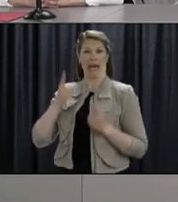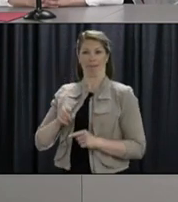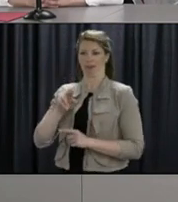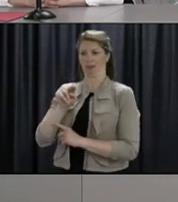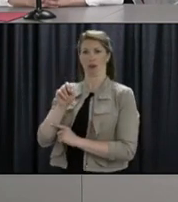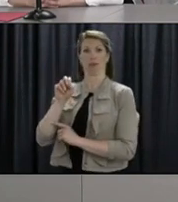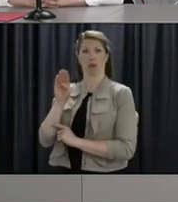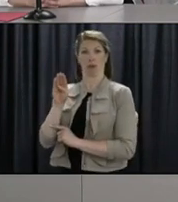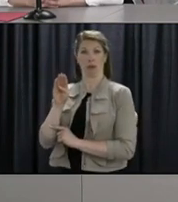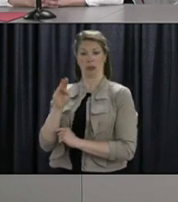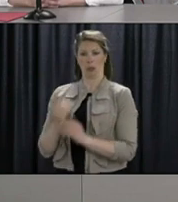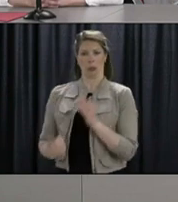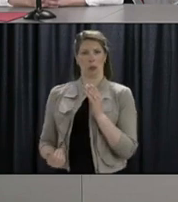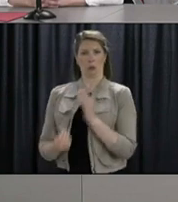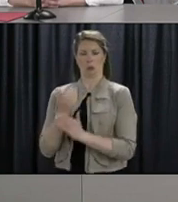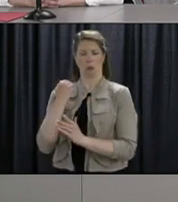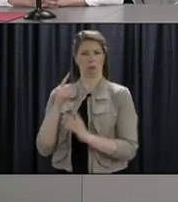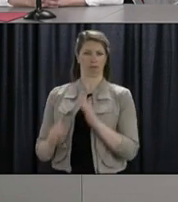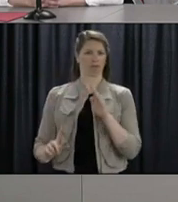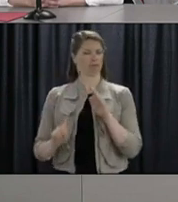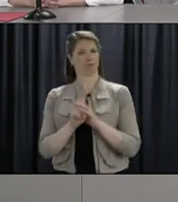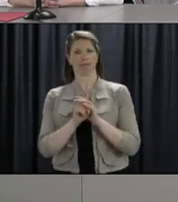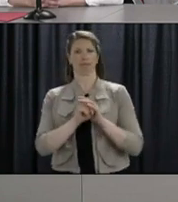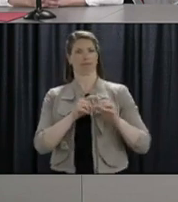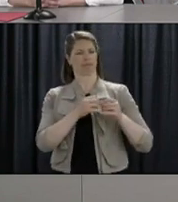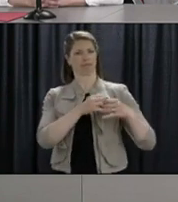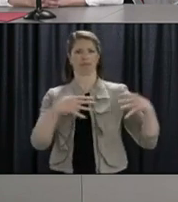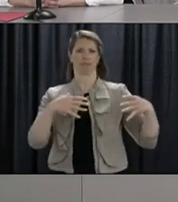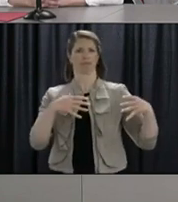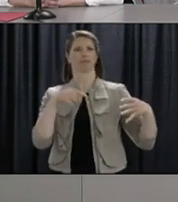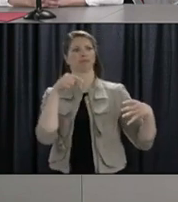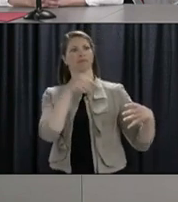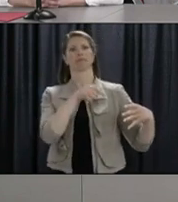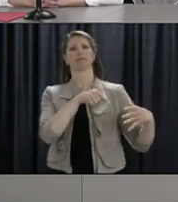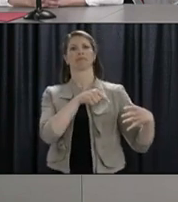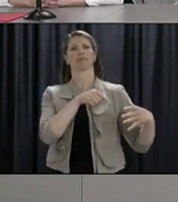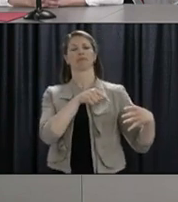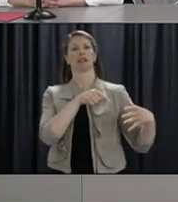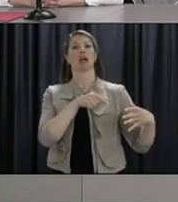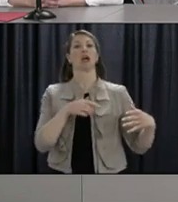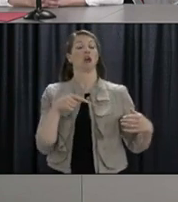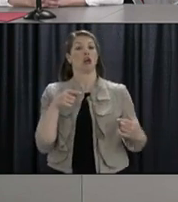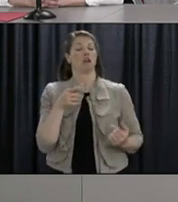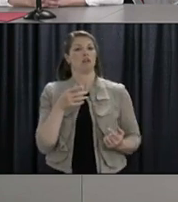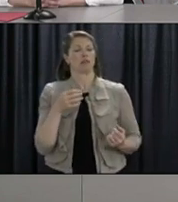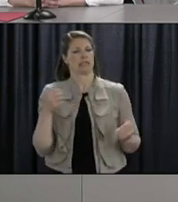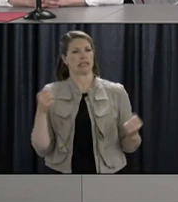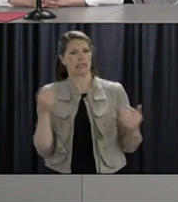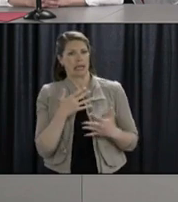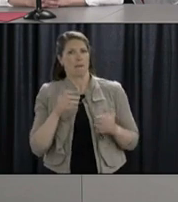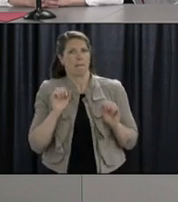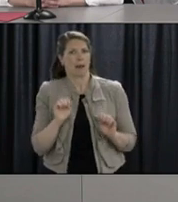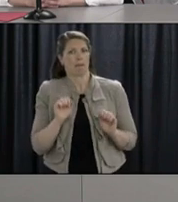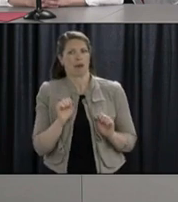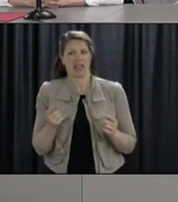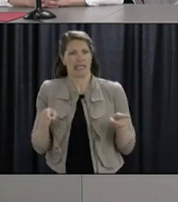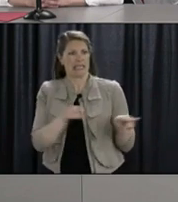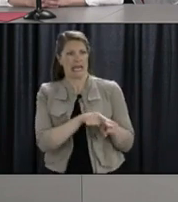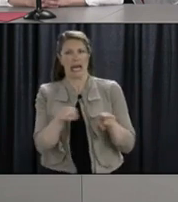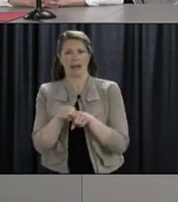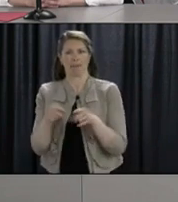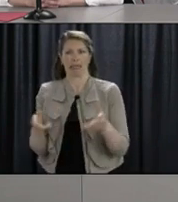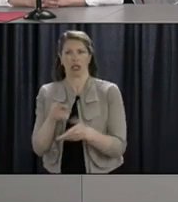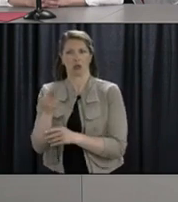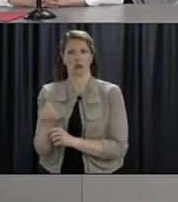outbreak, with three new case in the Campbell's region, aren't you afraid that something similar might happen here if you allow people